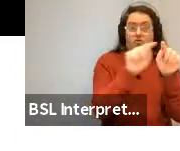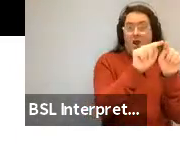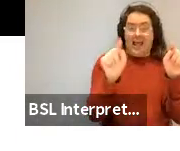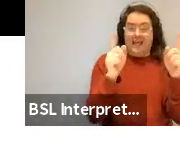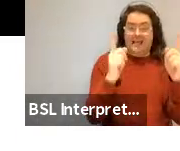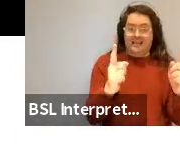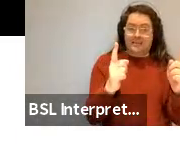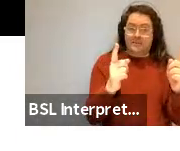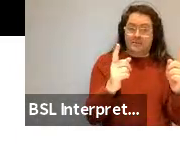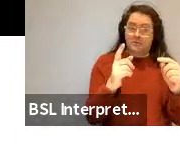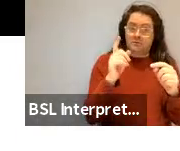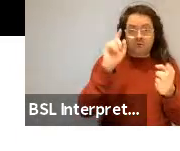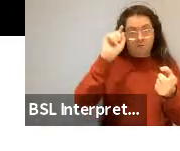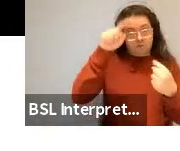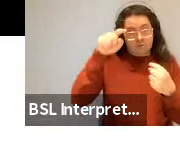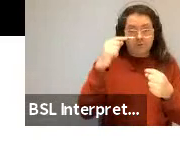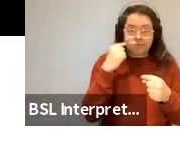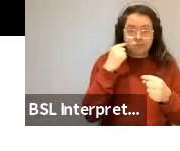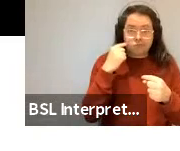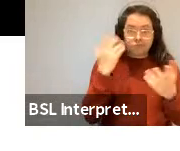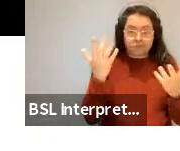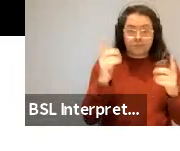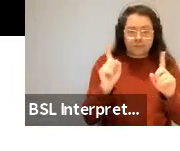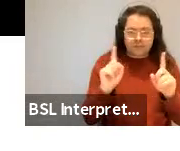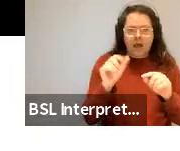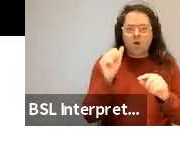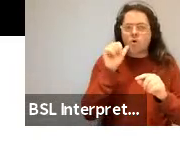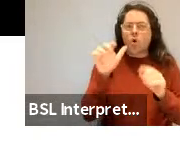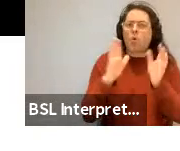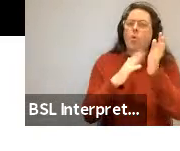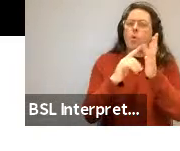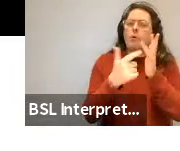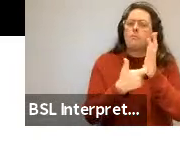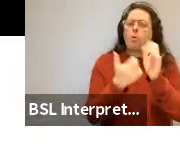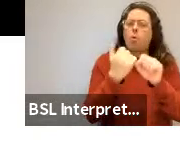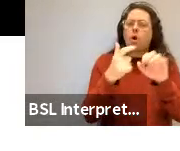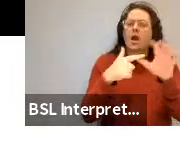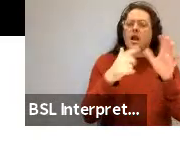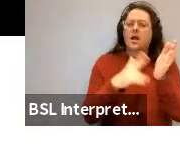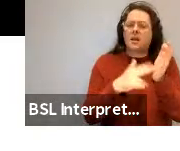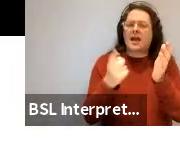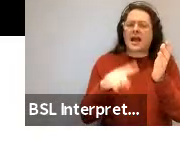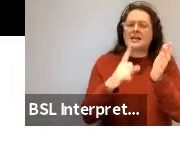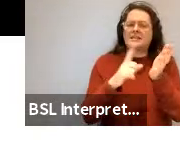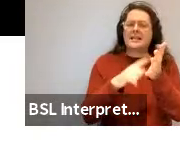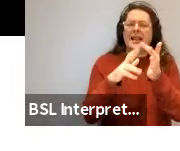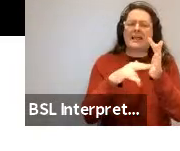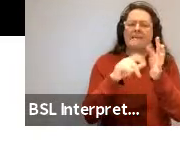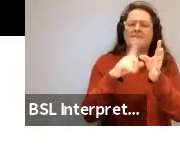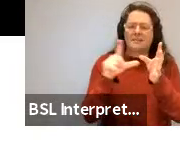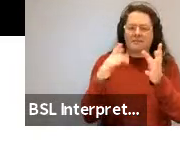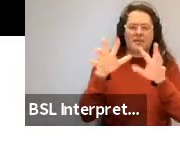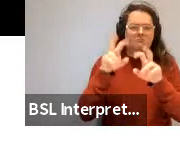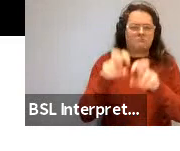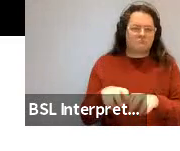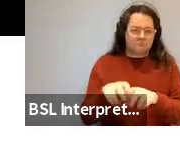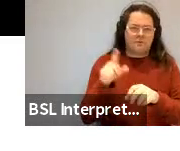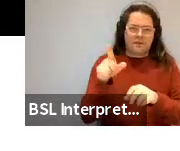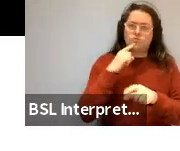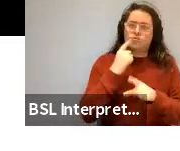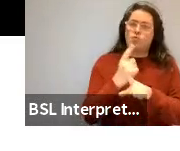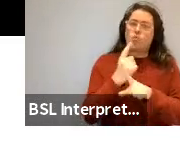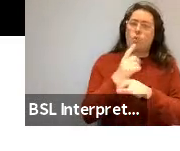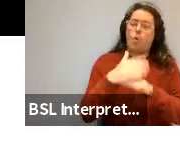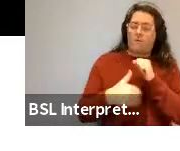Emily Morgan and Roger Levy, who have shown that the frequency of your prior experience